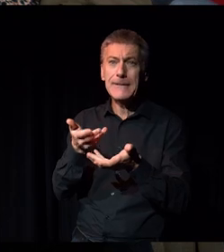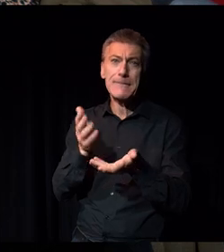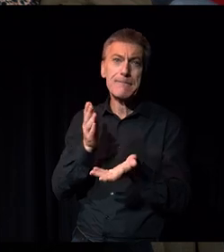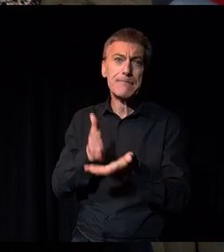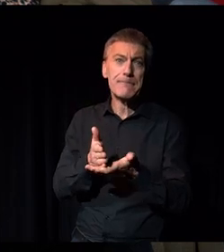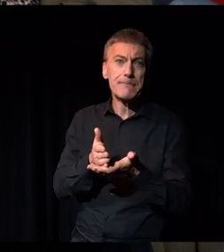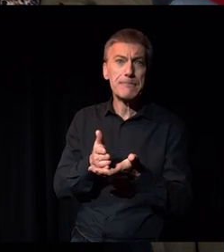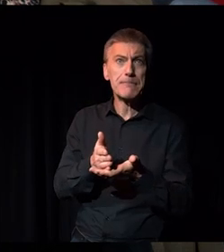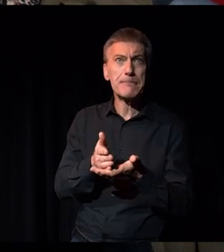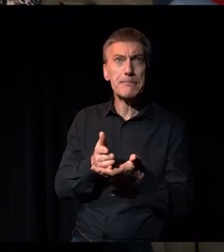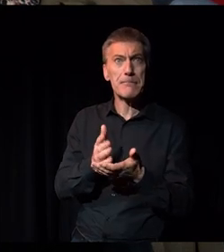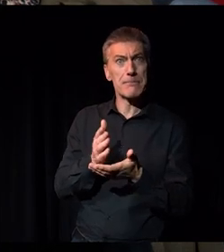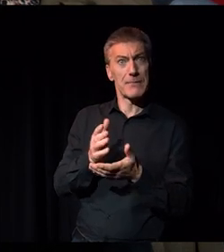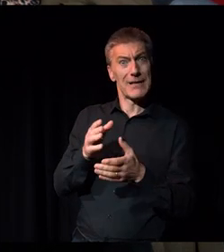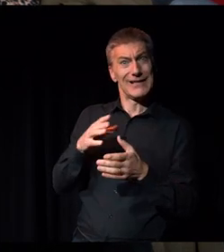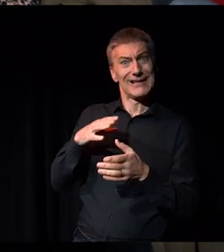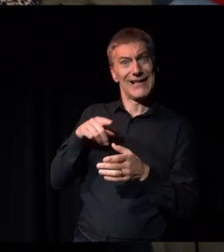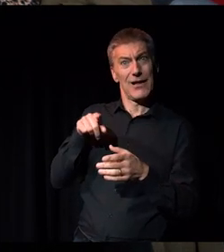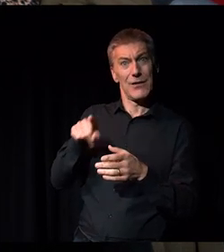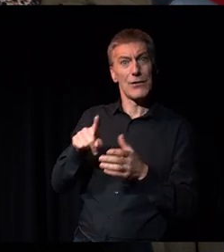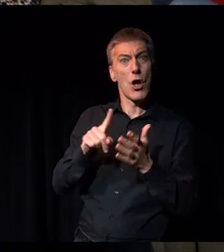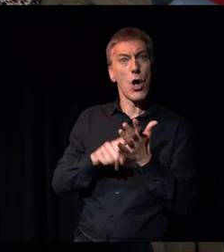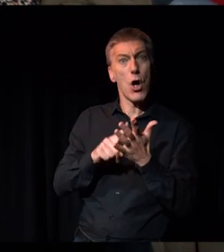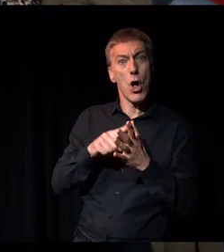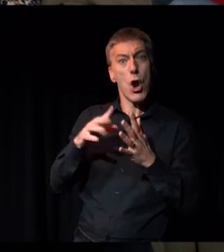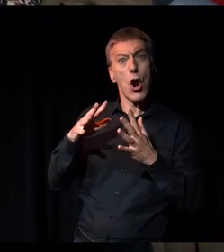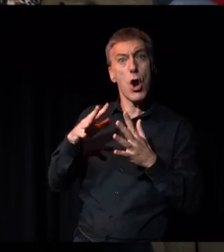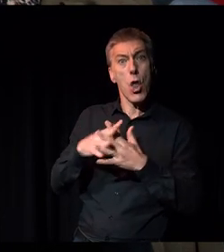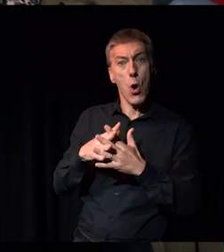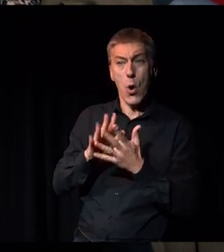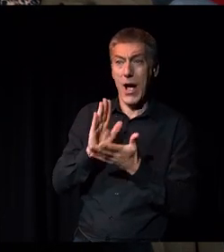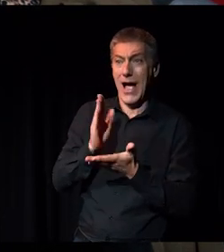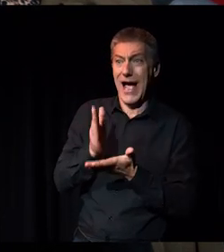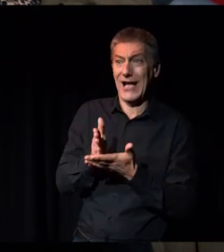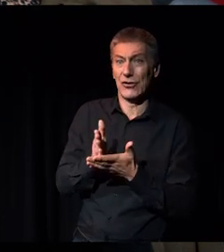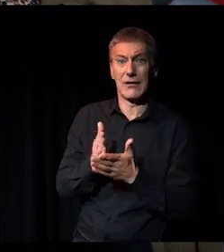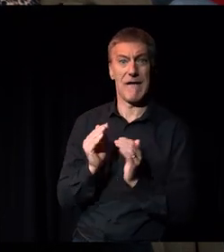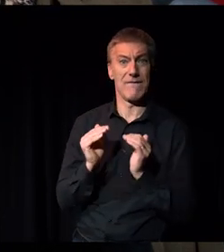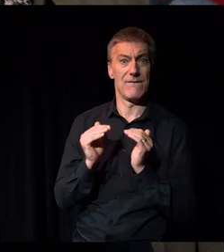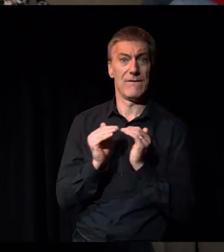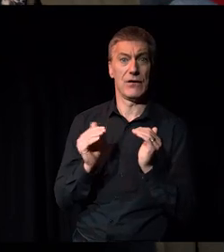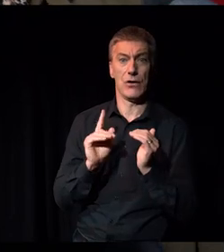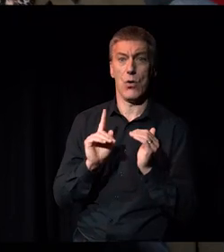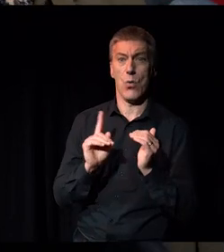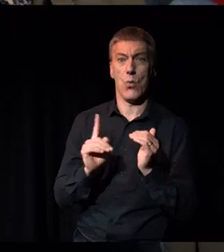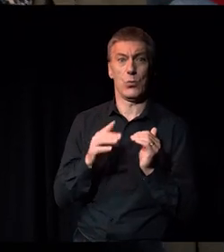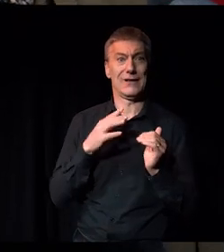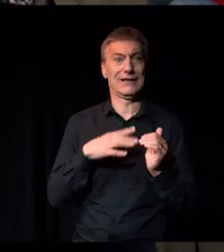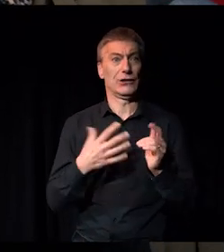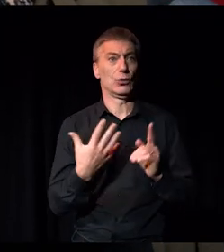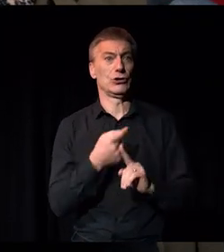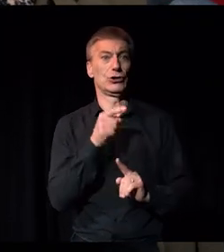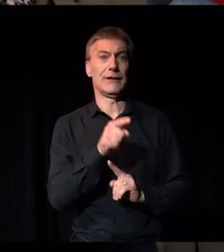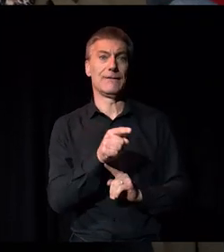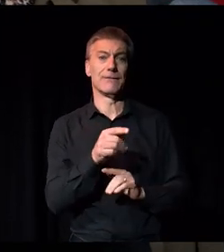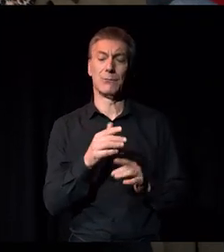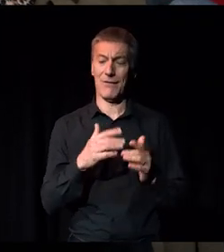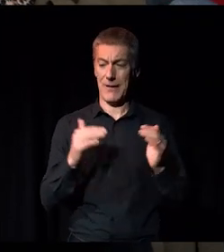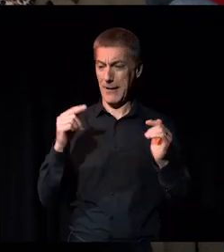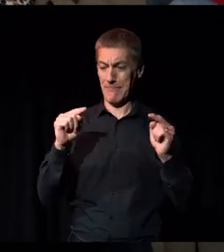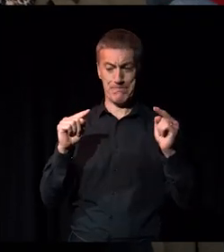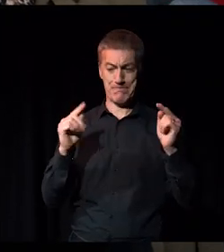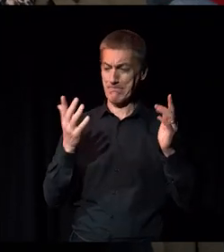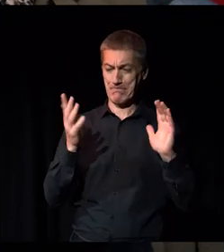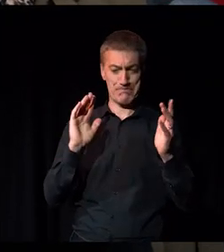is, is law fit for what the government and the Arts Council are asking the organisations to do? Because it feels like there's a bit of a